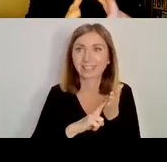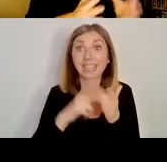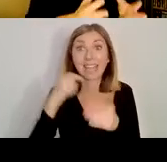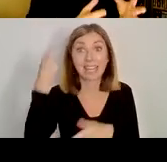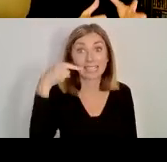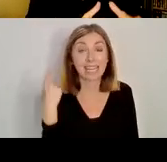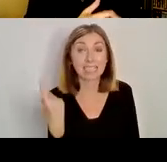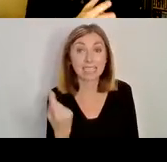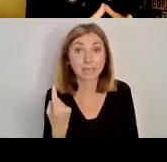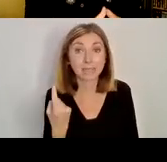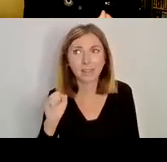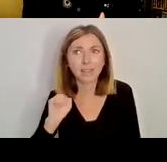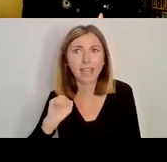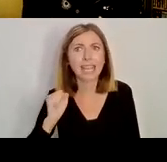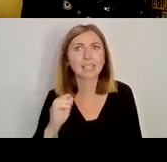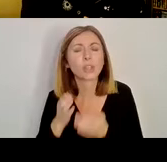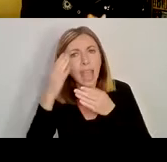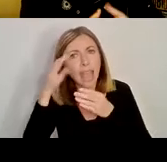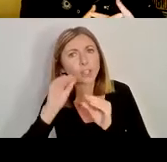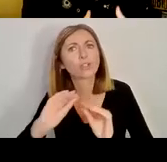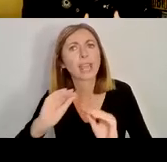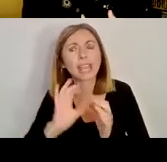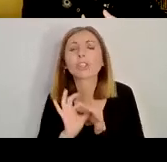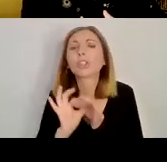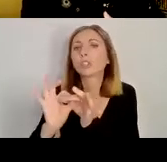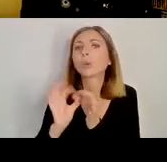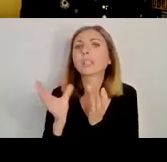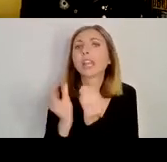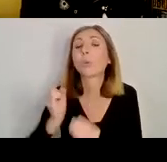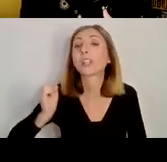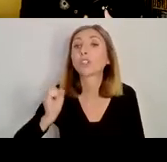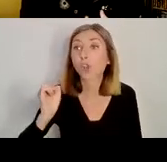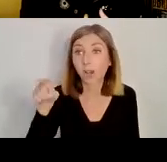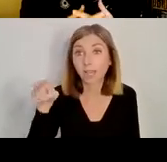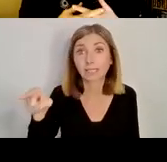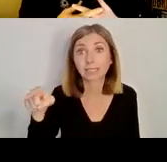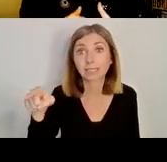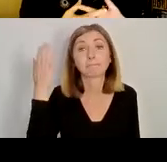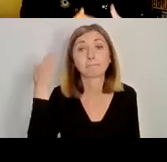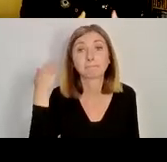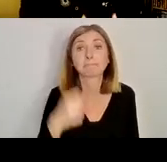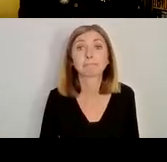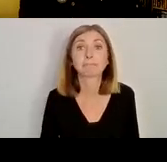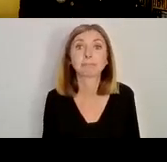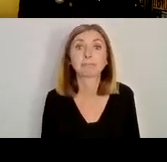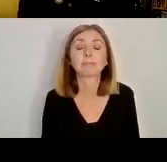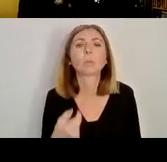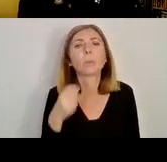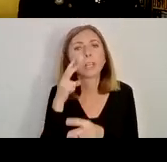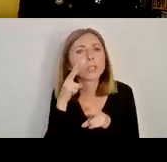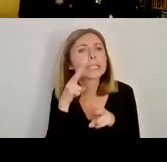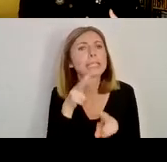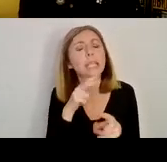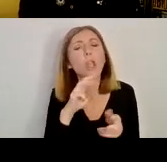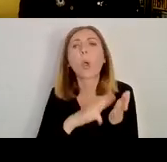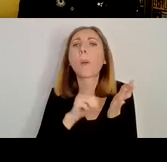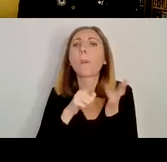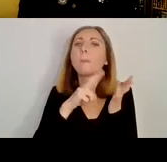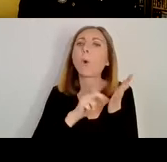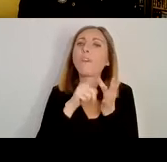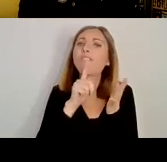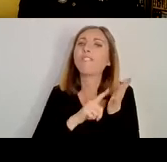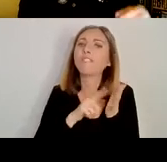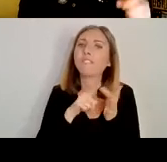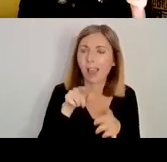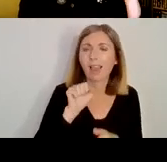education is associated with Scotland to a certain extent as well. And we could maybe see in Movil and in the cult of